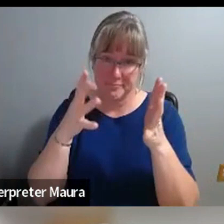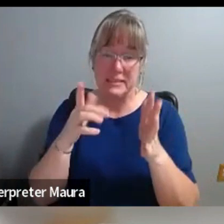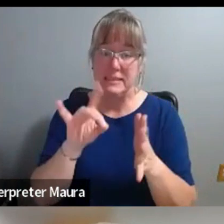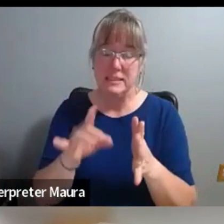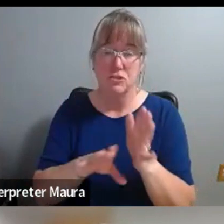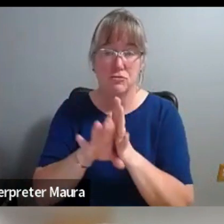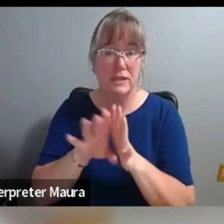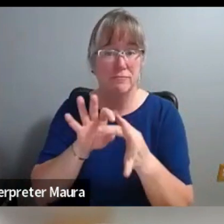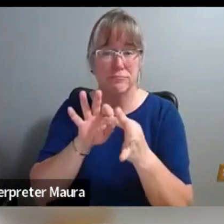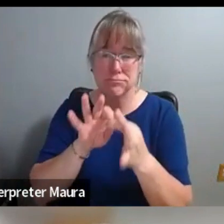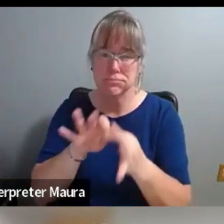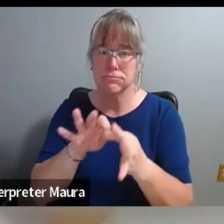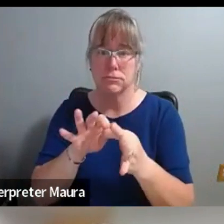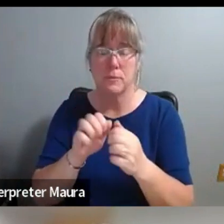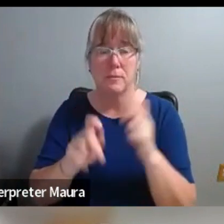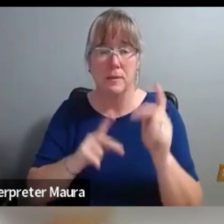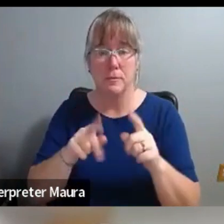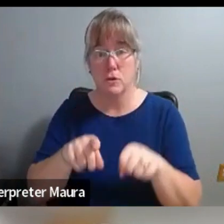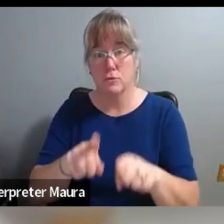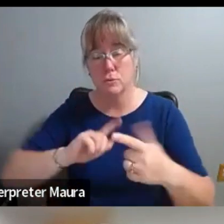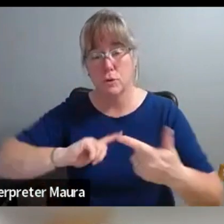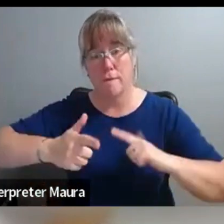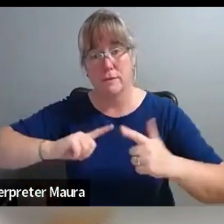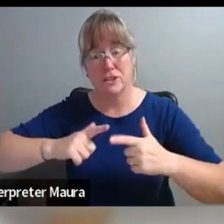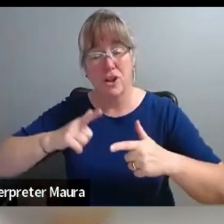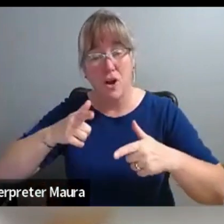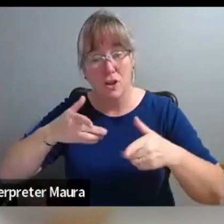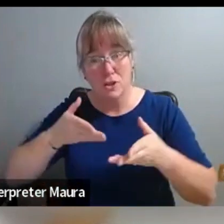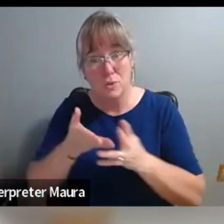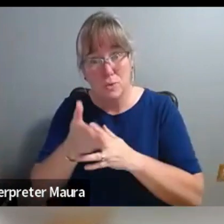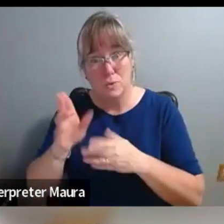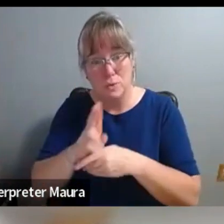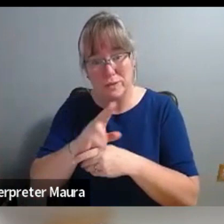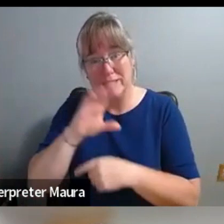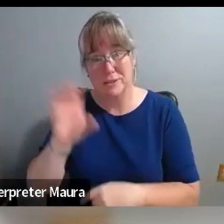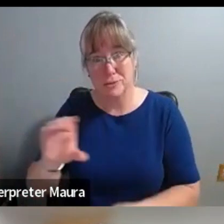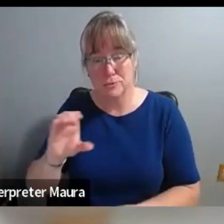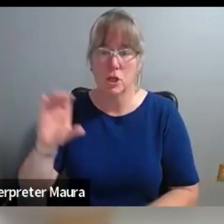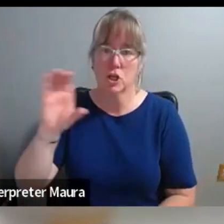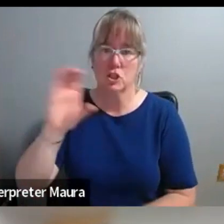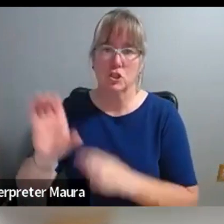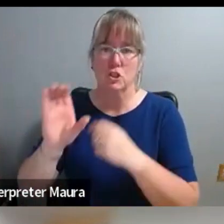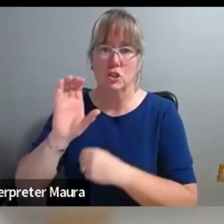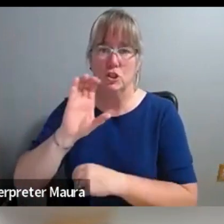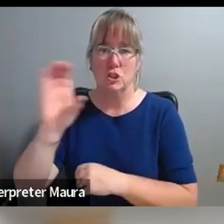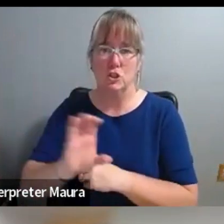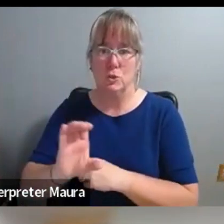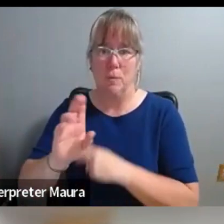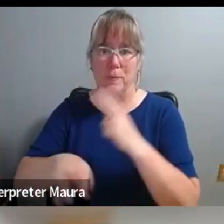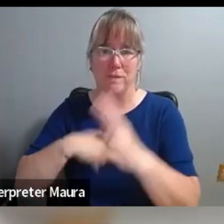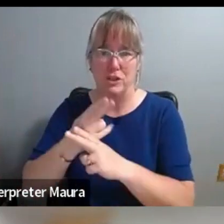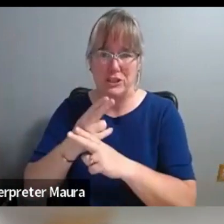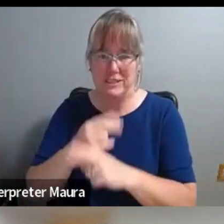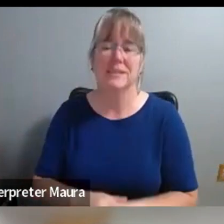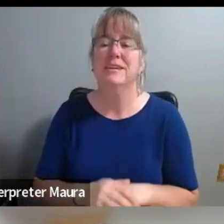connections with people in those conversations through the, through the zoom a verse. But I learned just that that one thing, which was